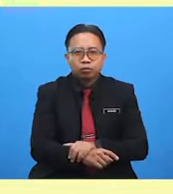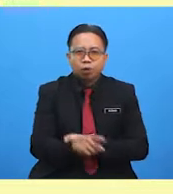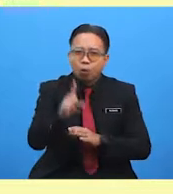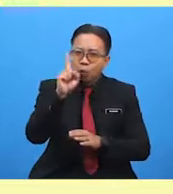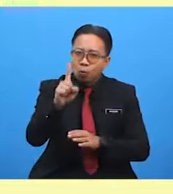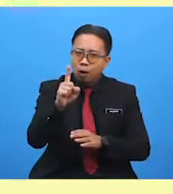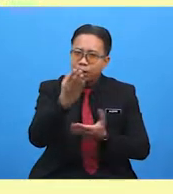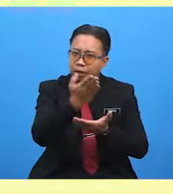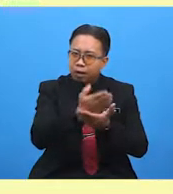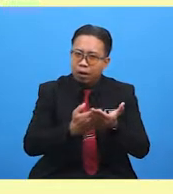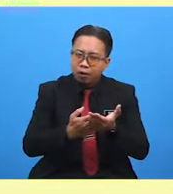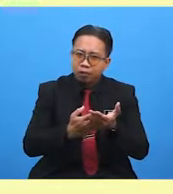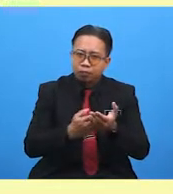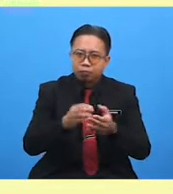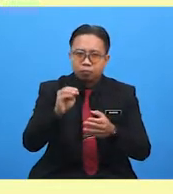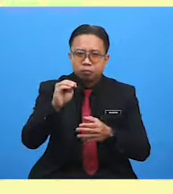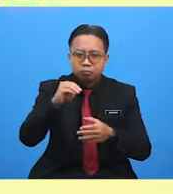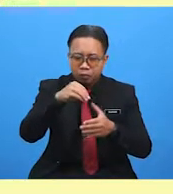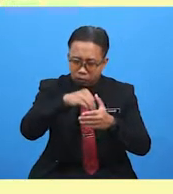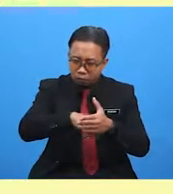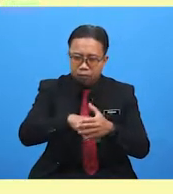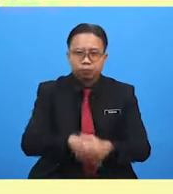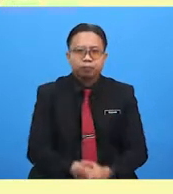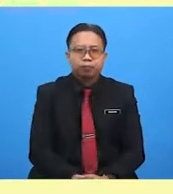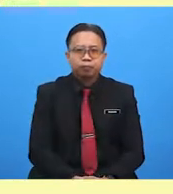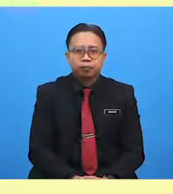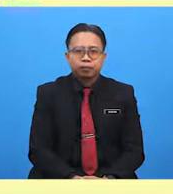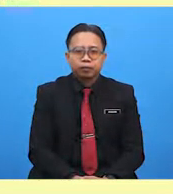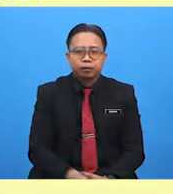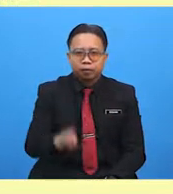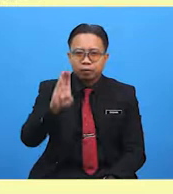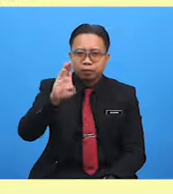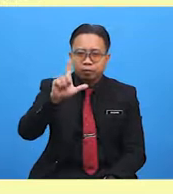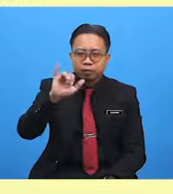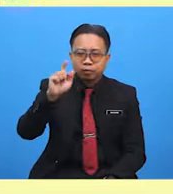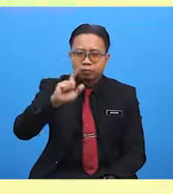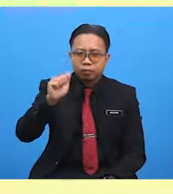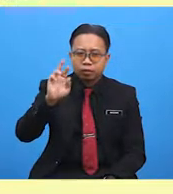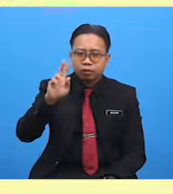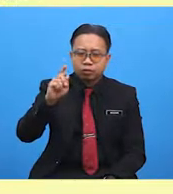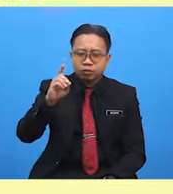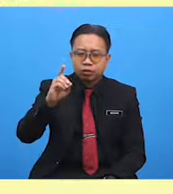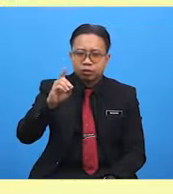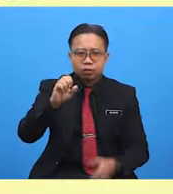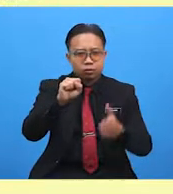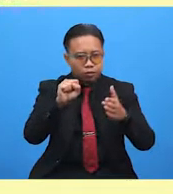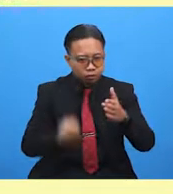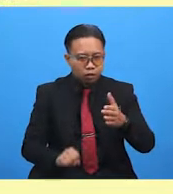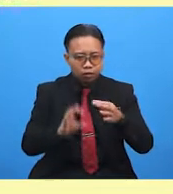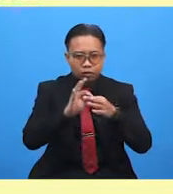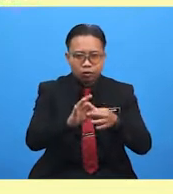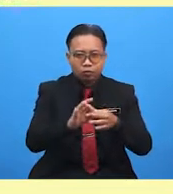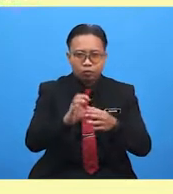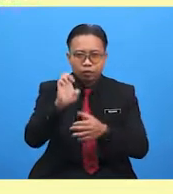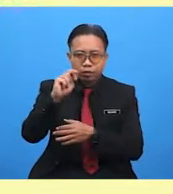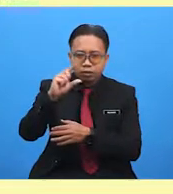a half metres deep in some places. There are blizzards in the south of England. The heavy snow has